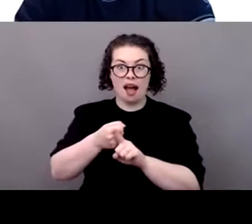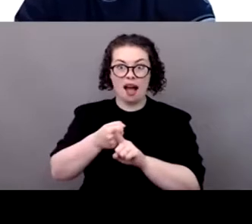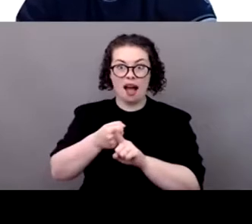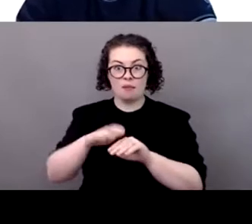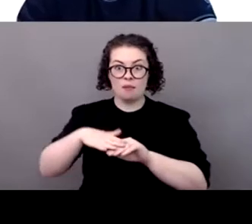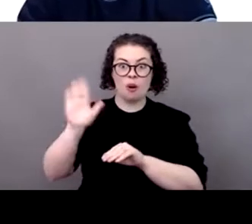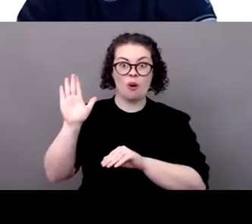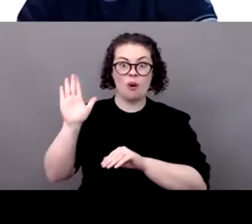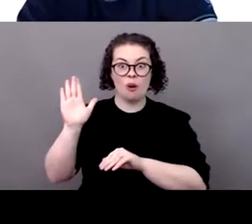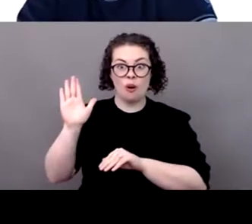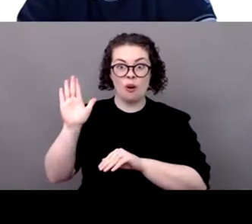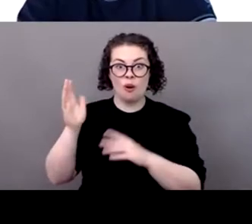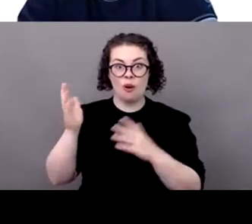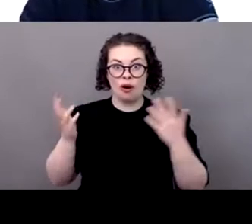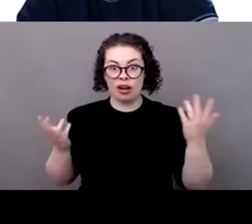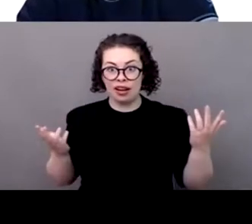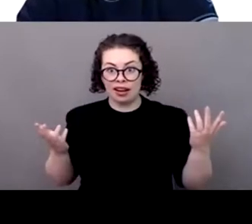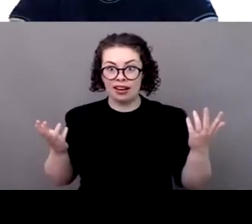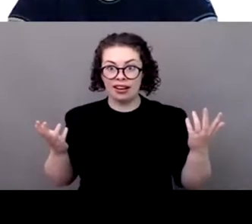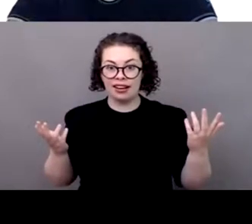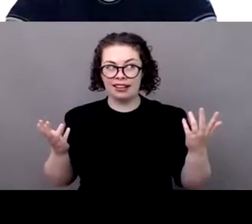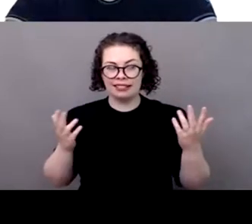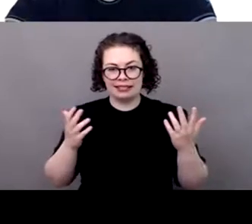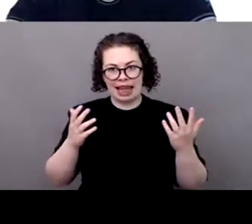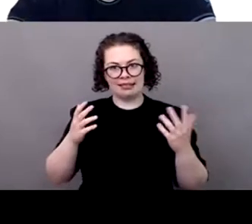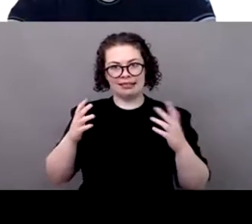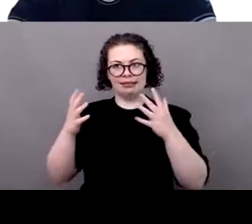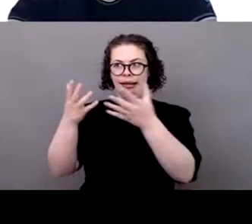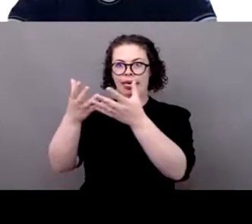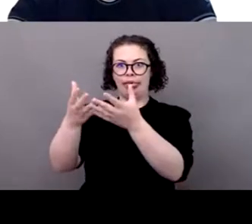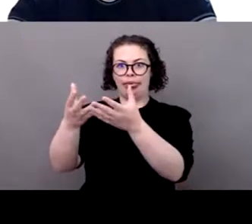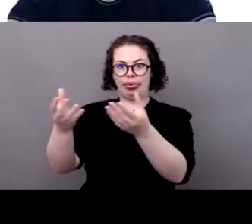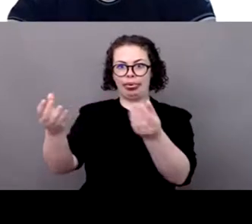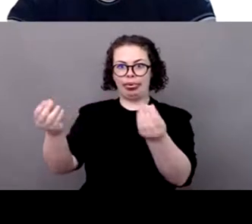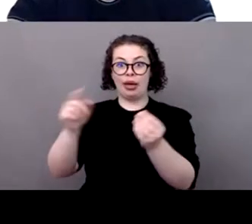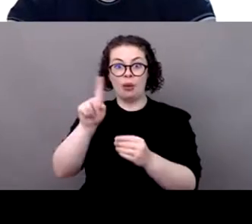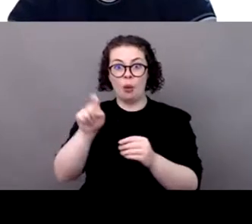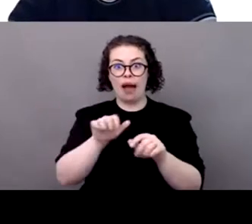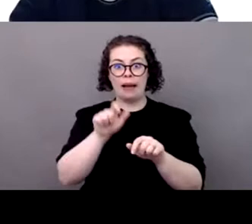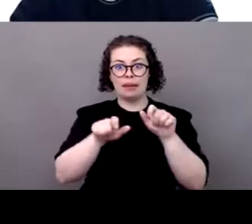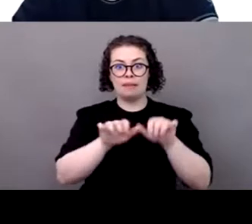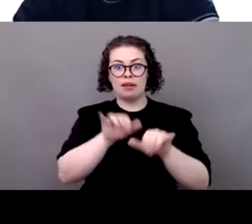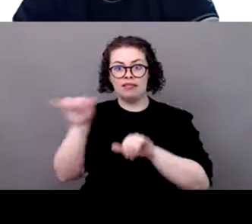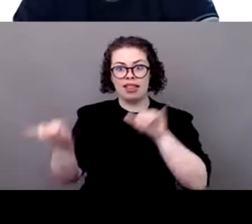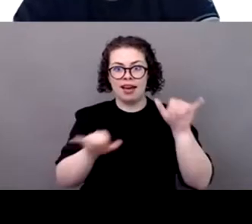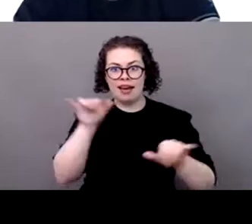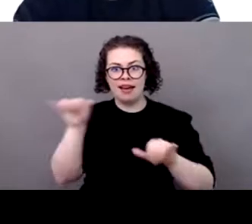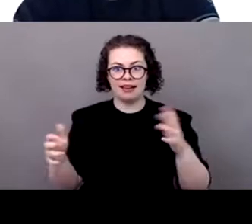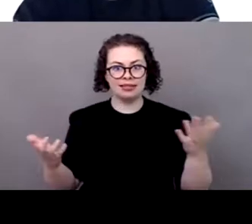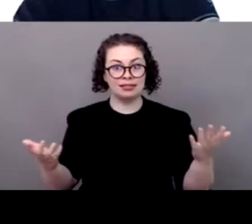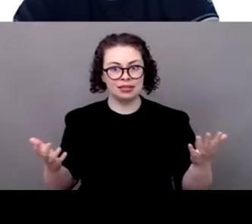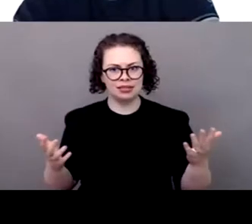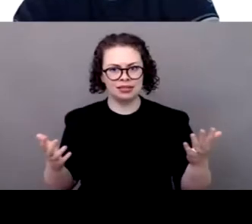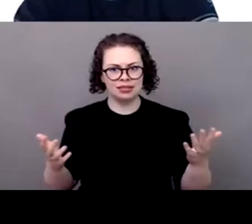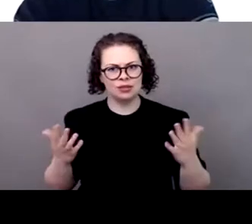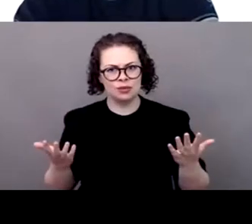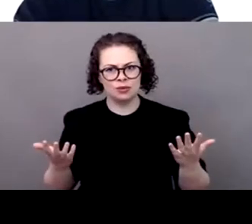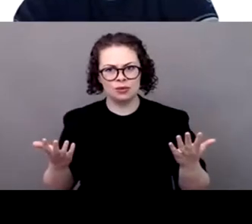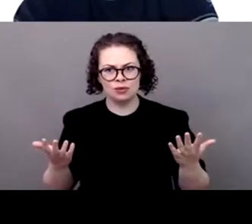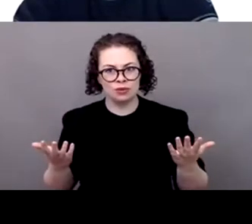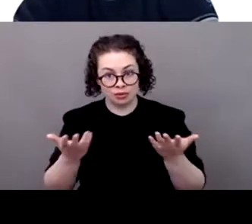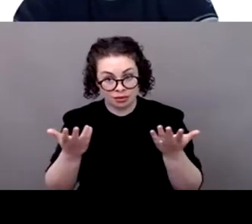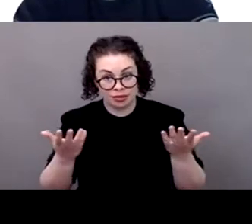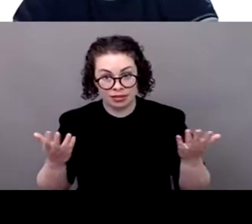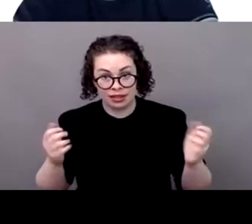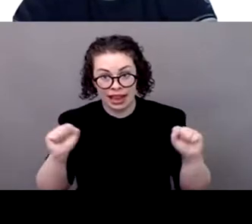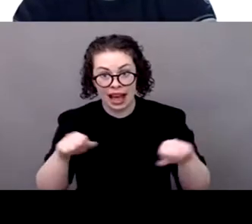Japan, then China, so that they don't have to fly the world? Yes, we can definitely